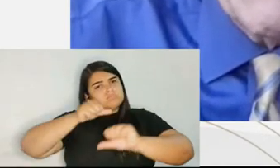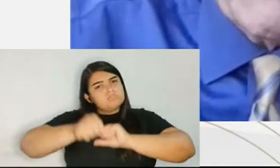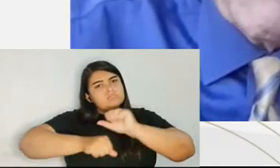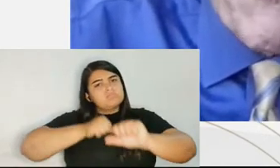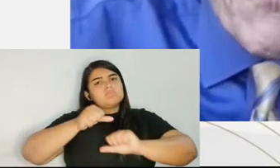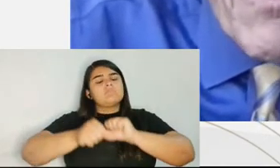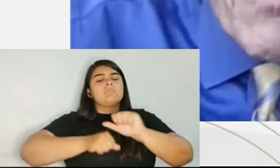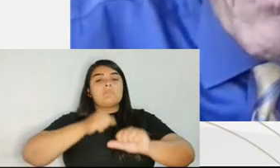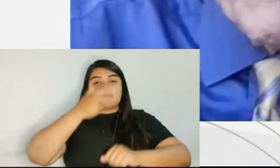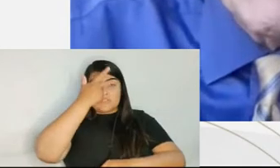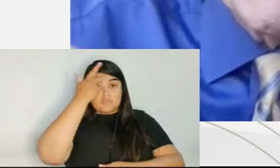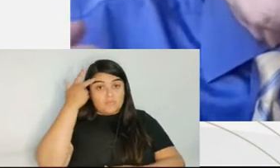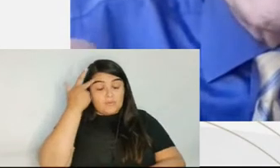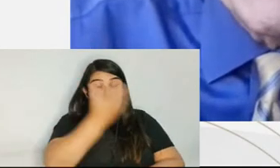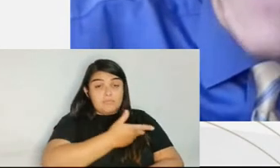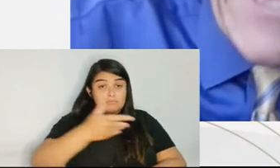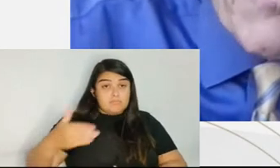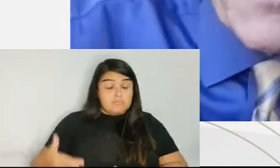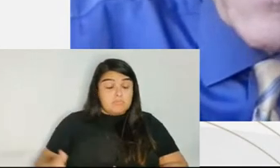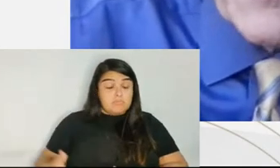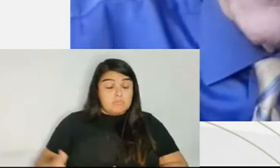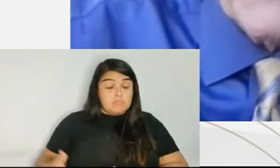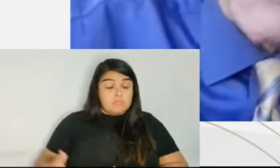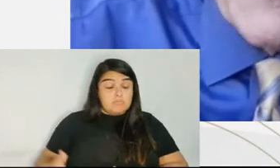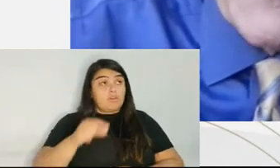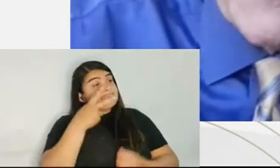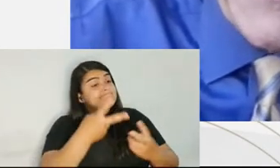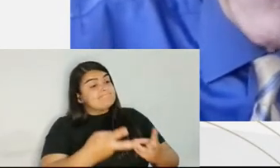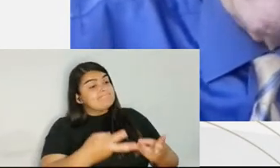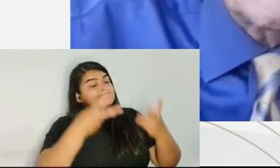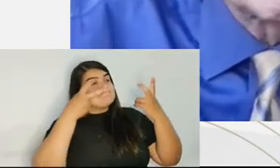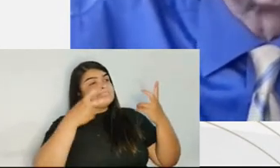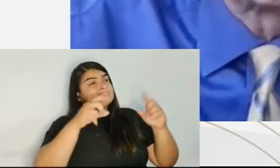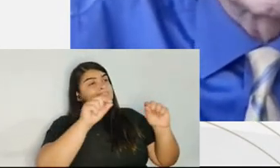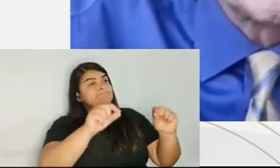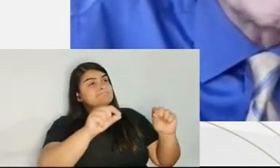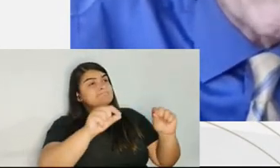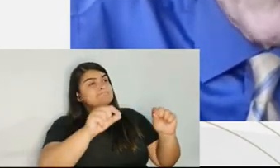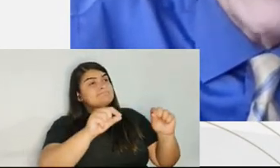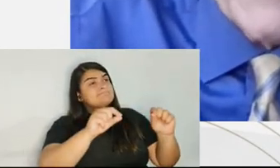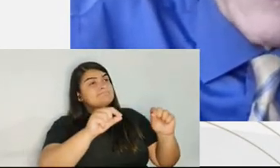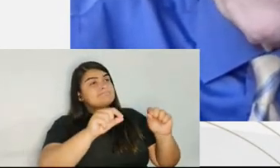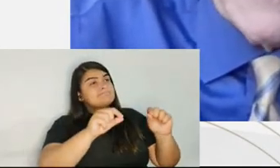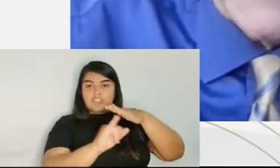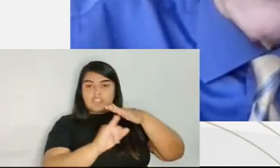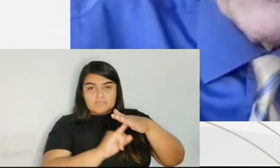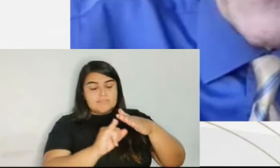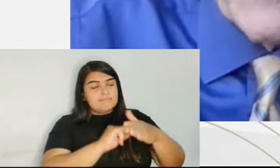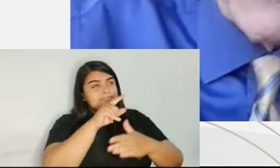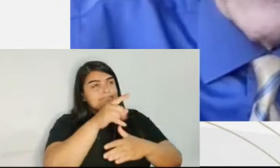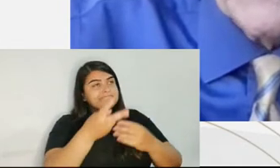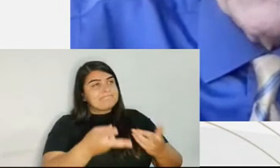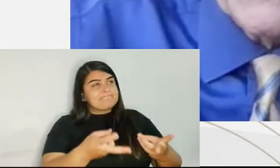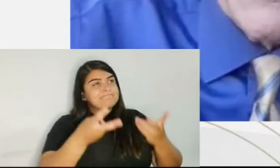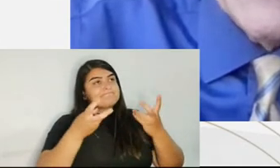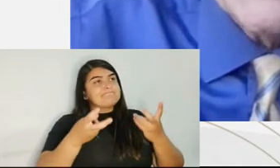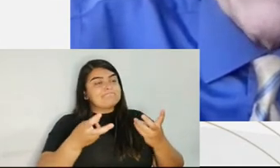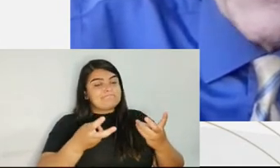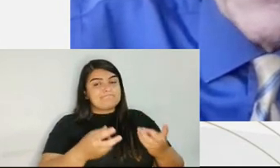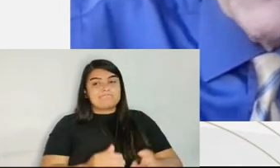established themselves and drew the funding they needed to become